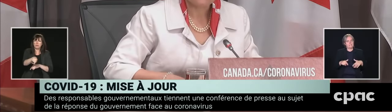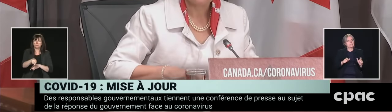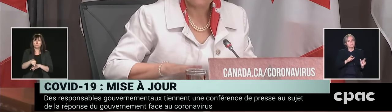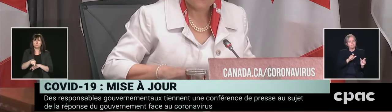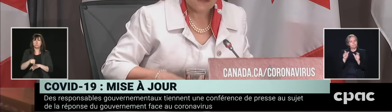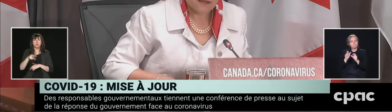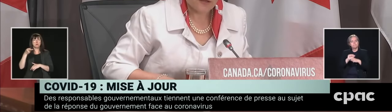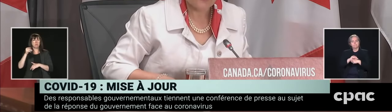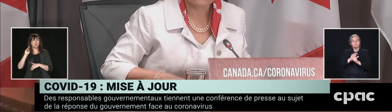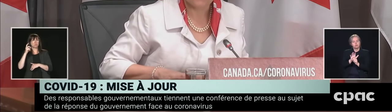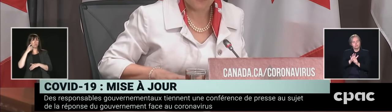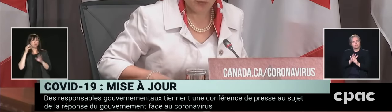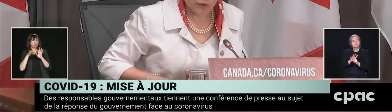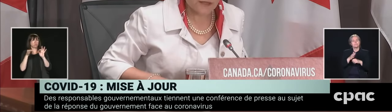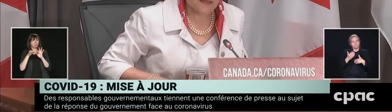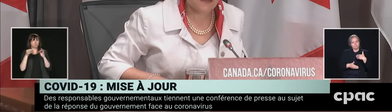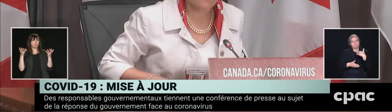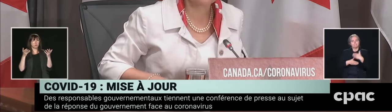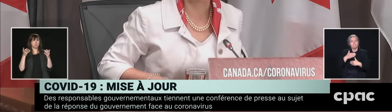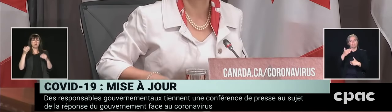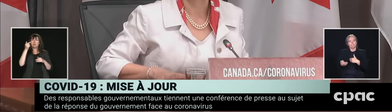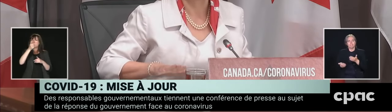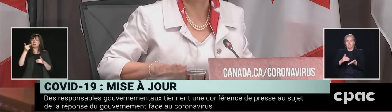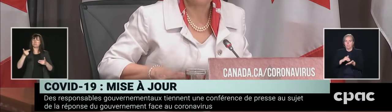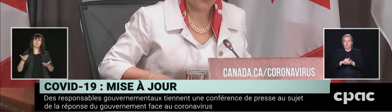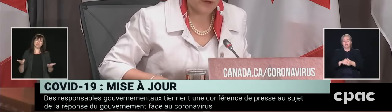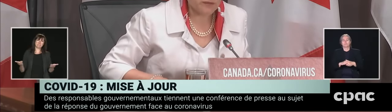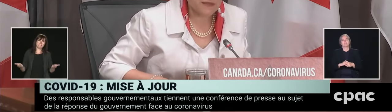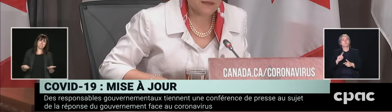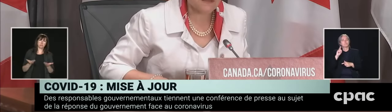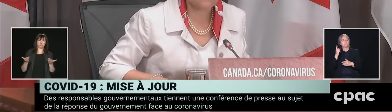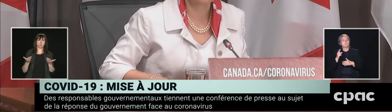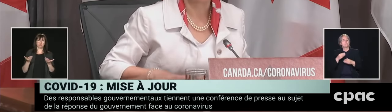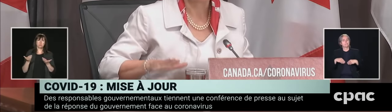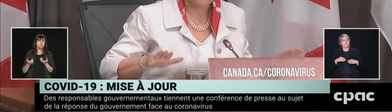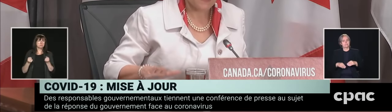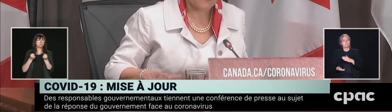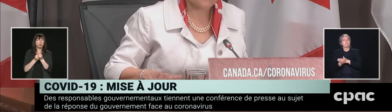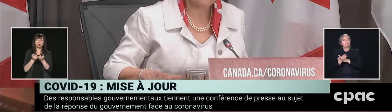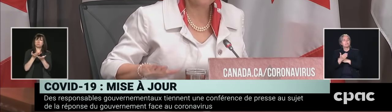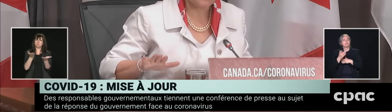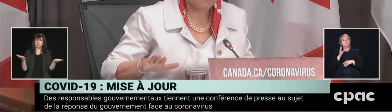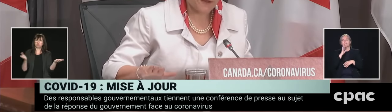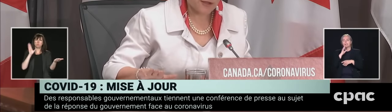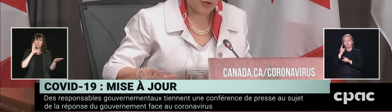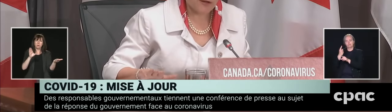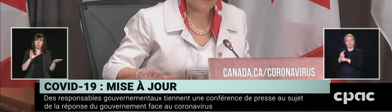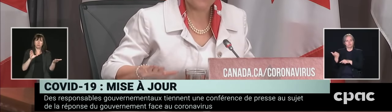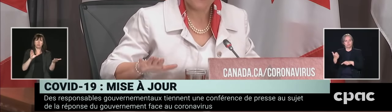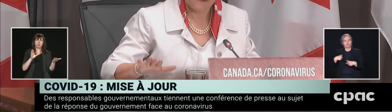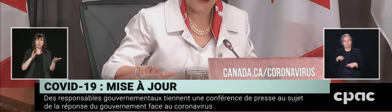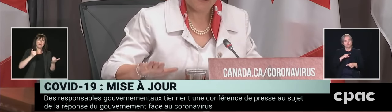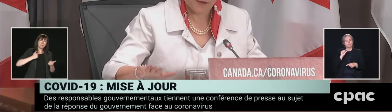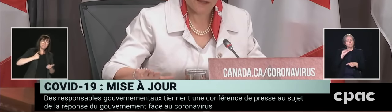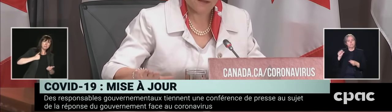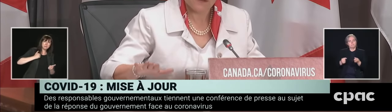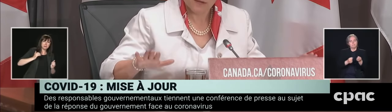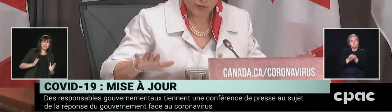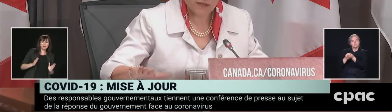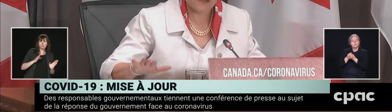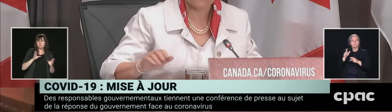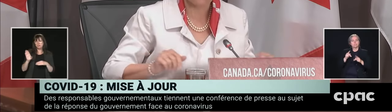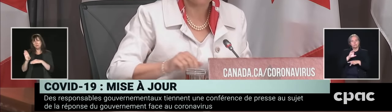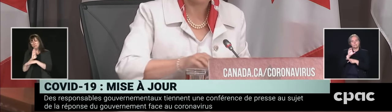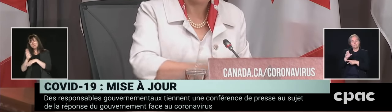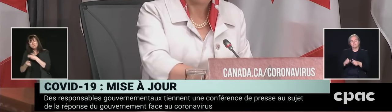government is here to support Canadians, to support businesses as we finish off that fight.